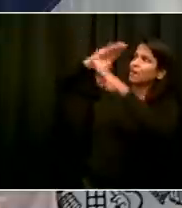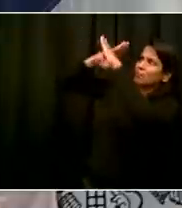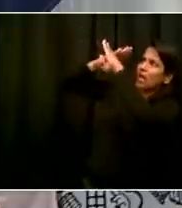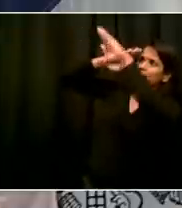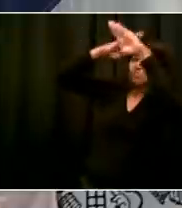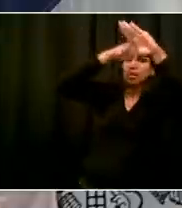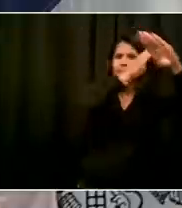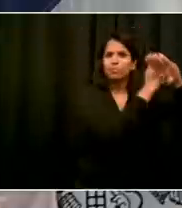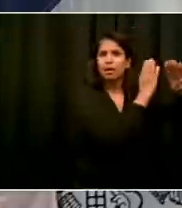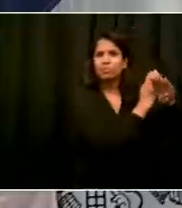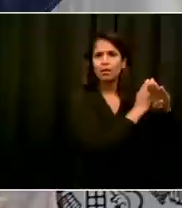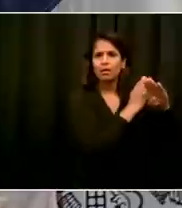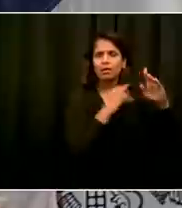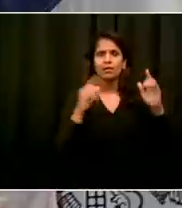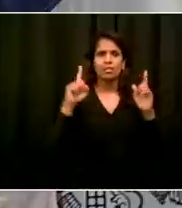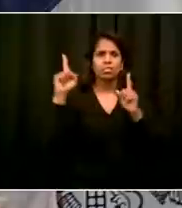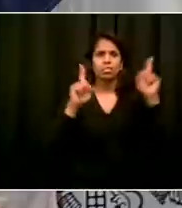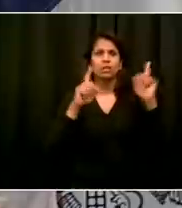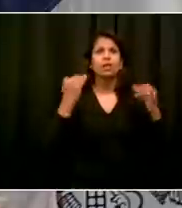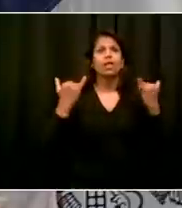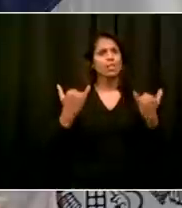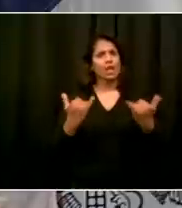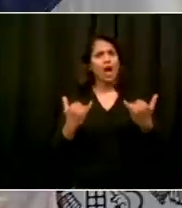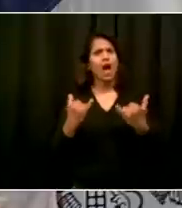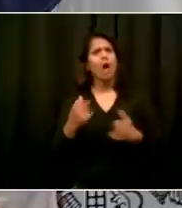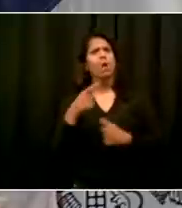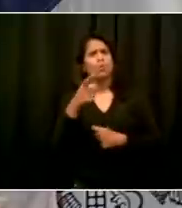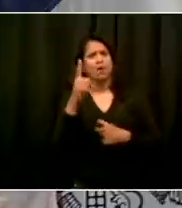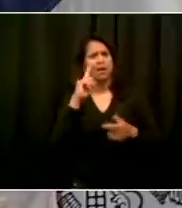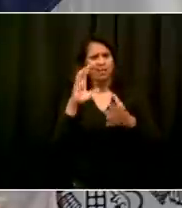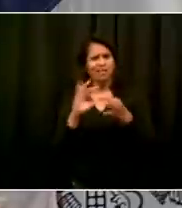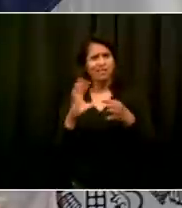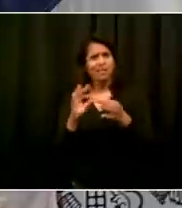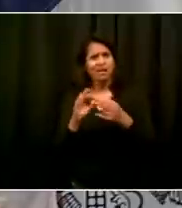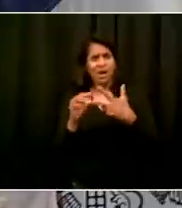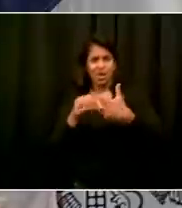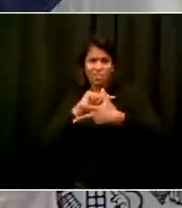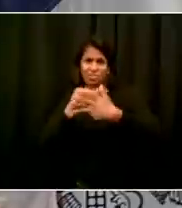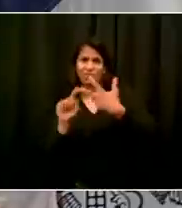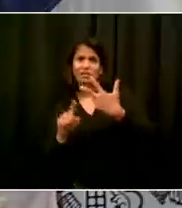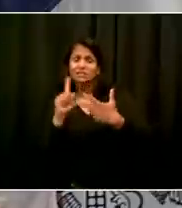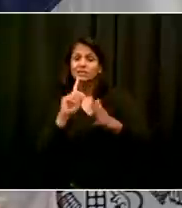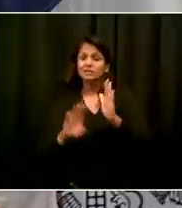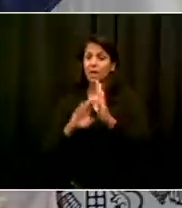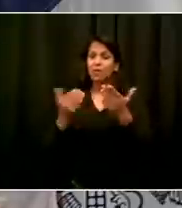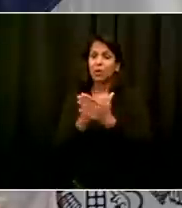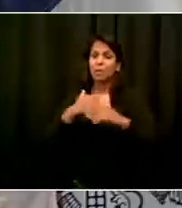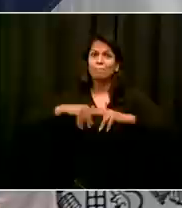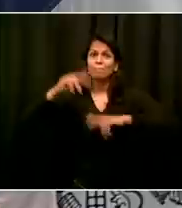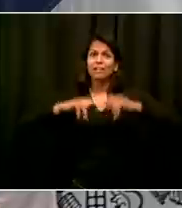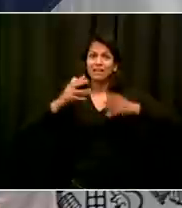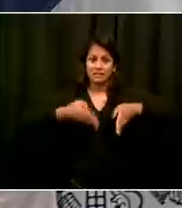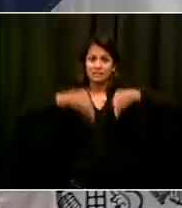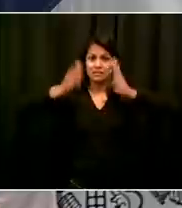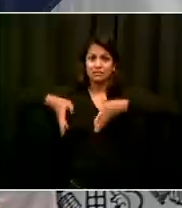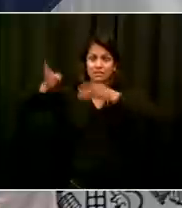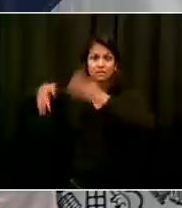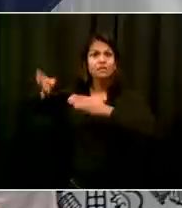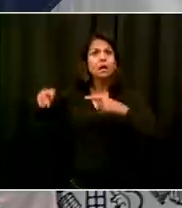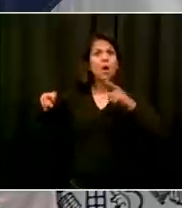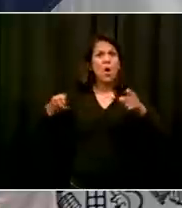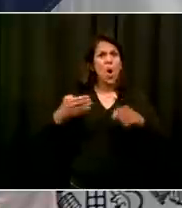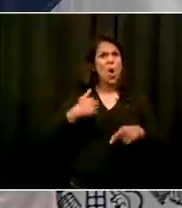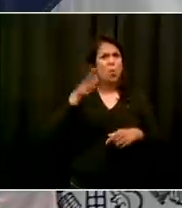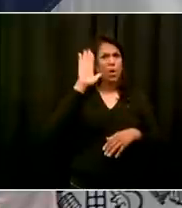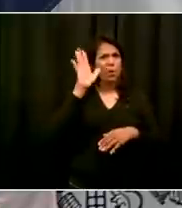objected in December in a 13 page memo. Well, you have done your research. I need to do a little more of my research